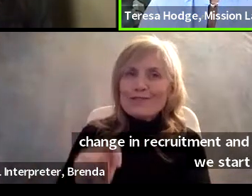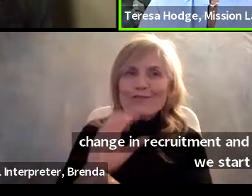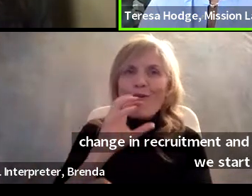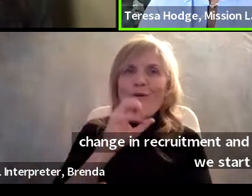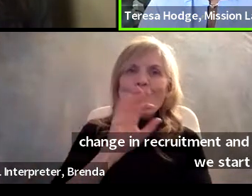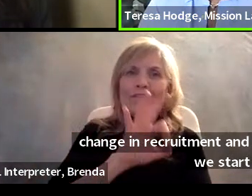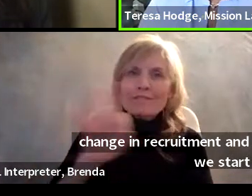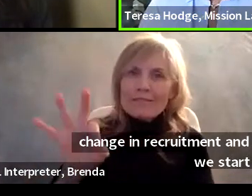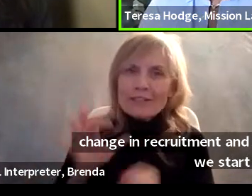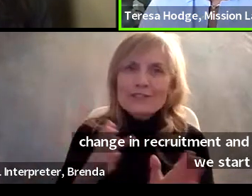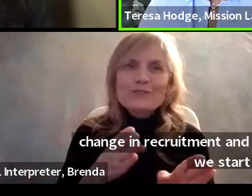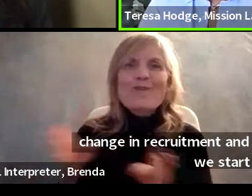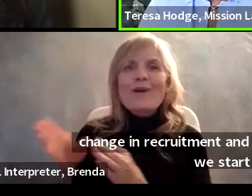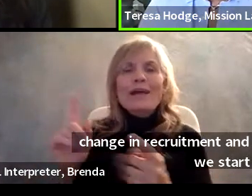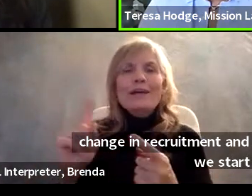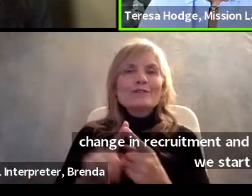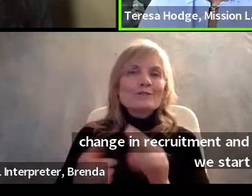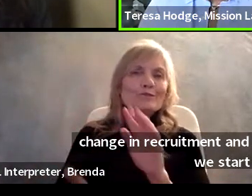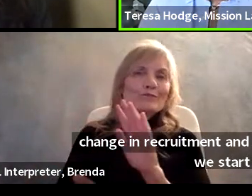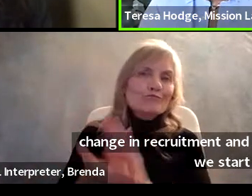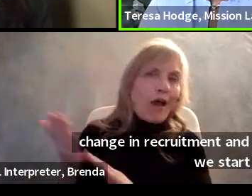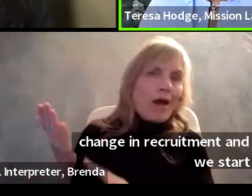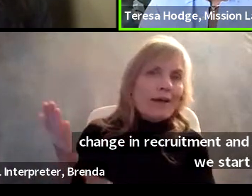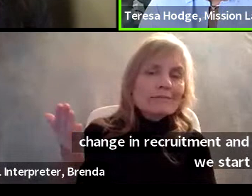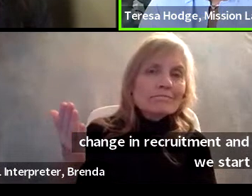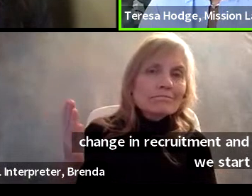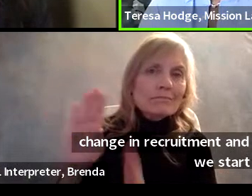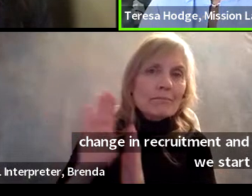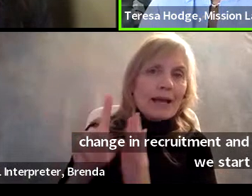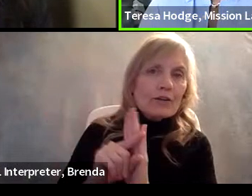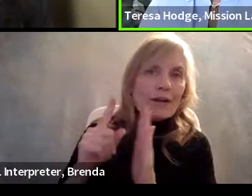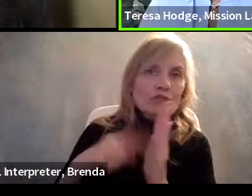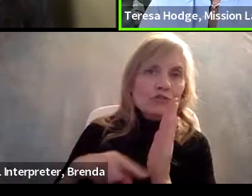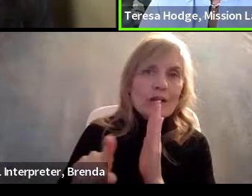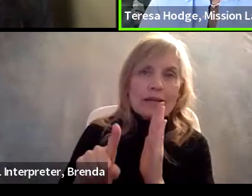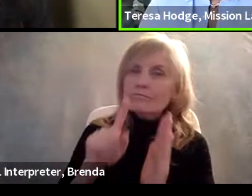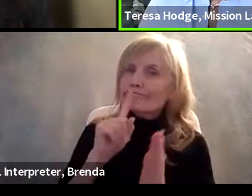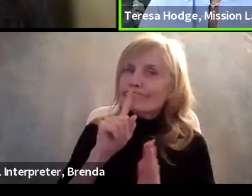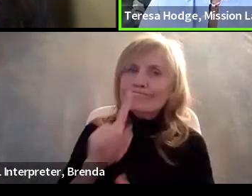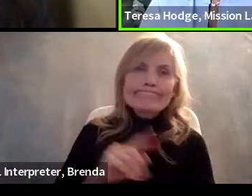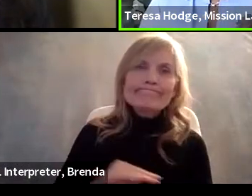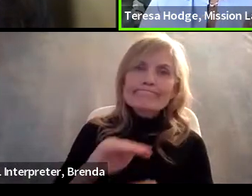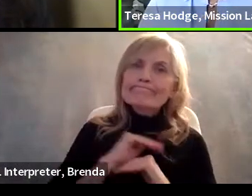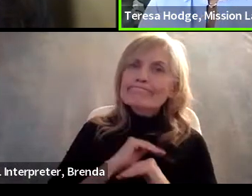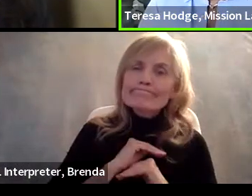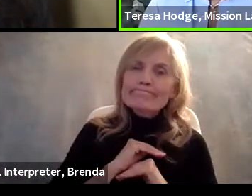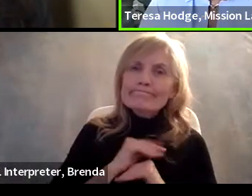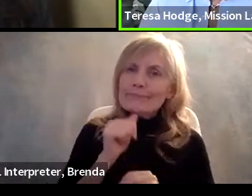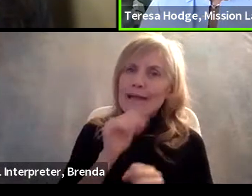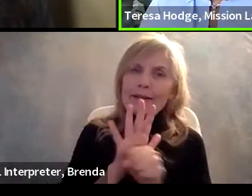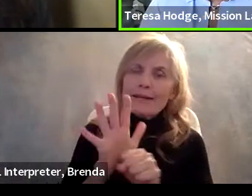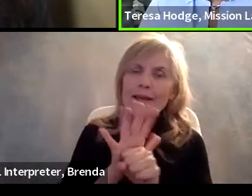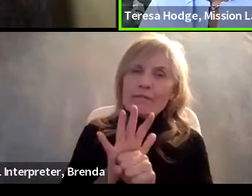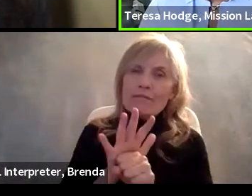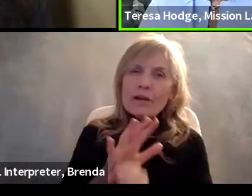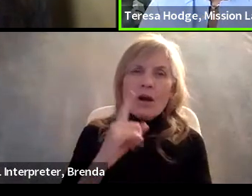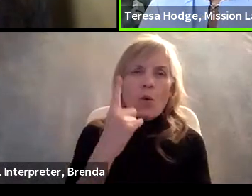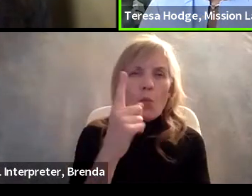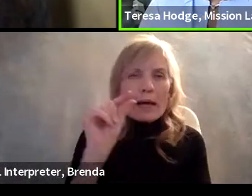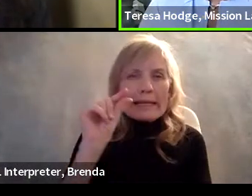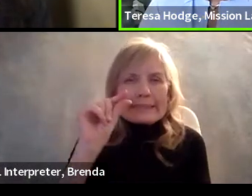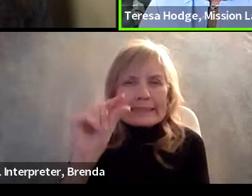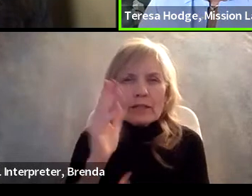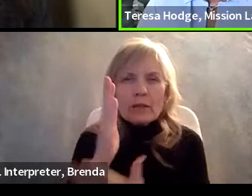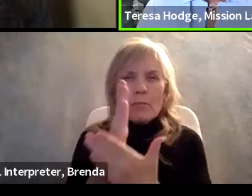way of running a background check is not enough. That, that one piece of data is not enough to know